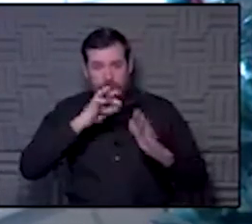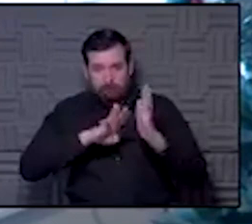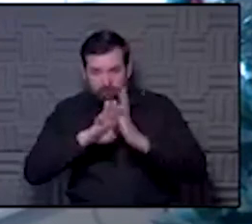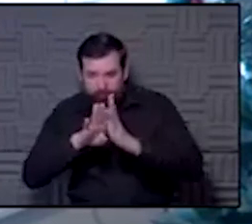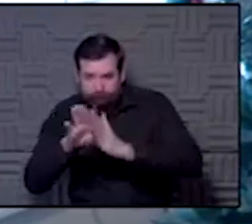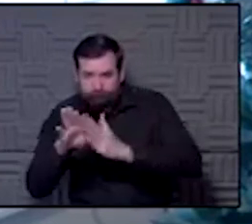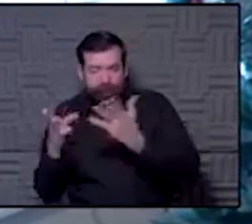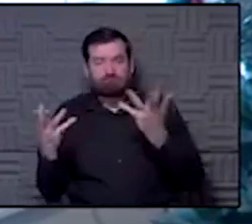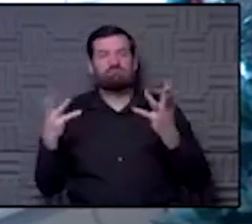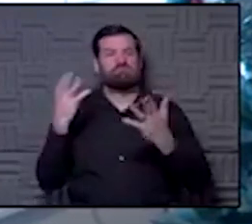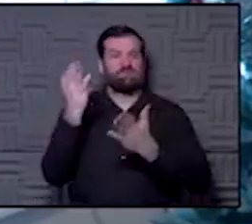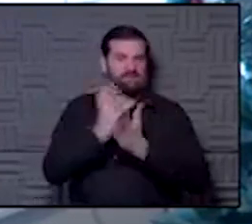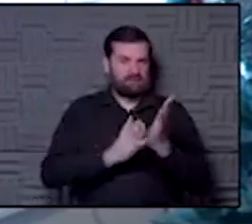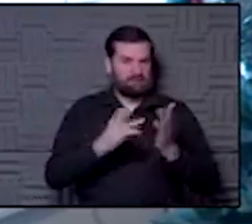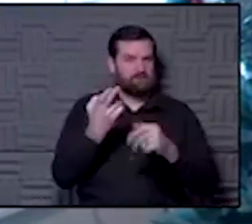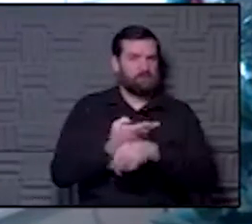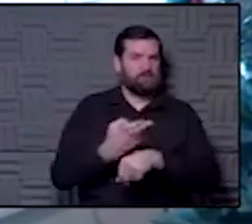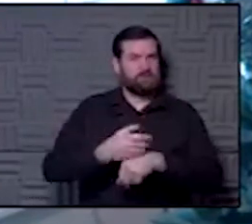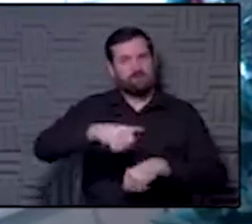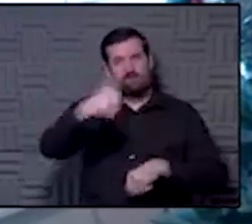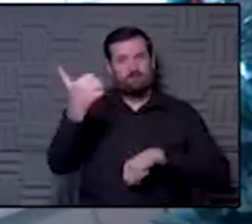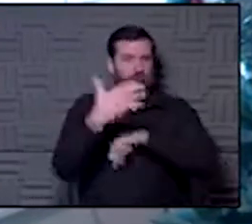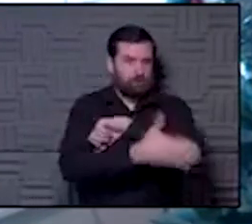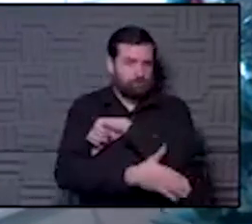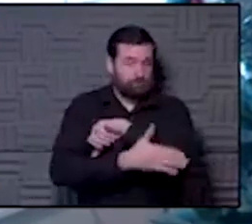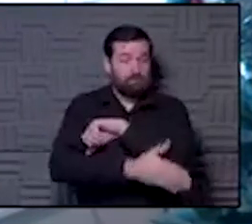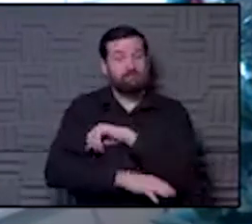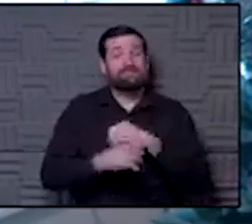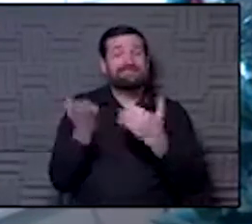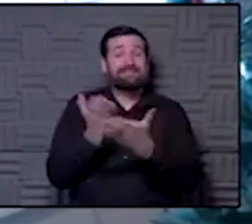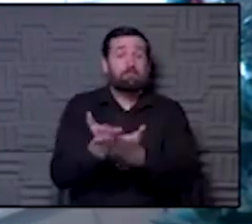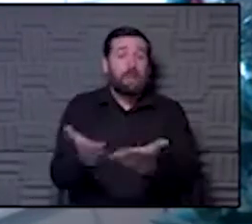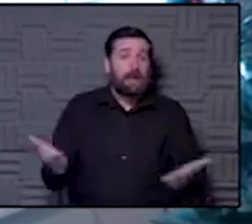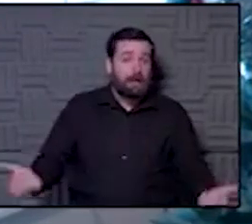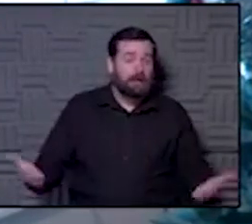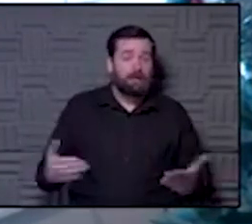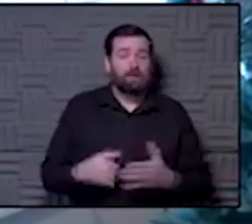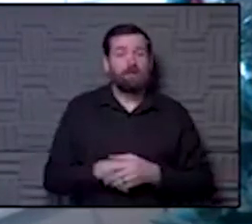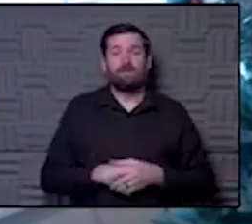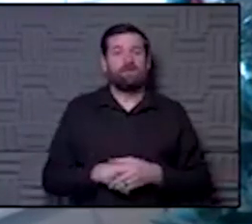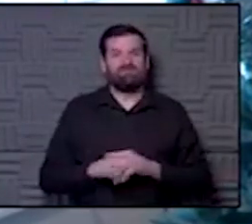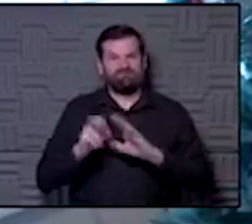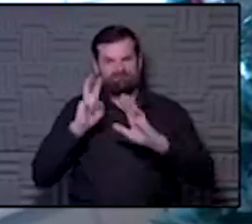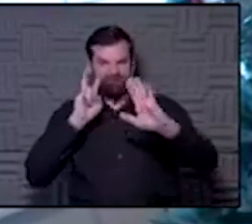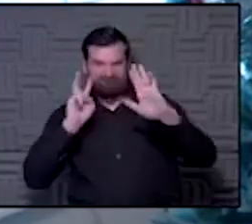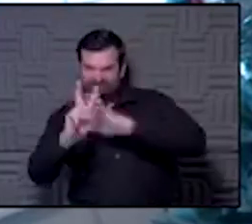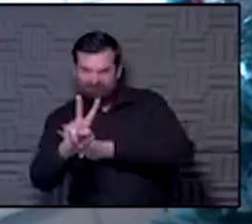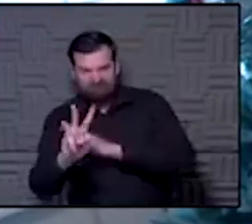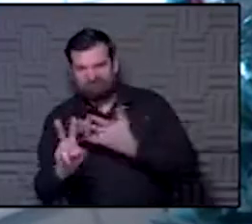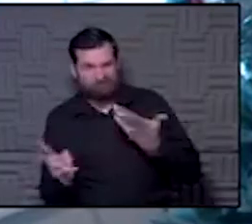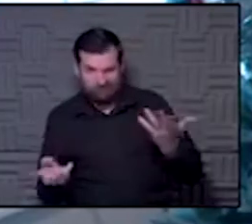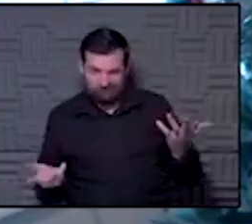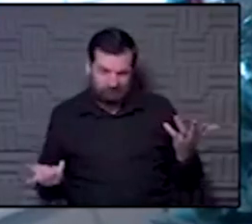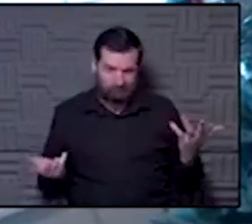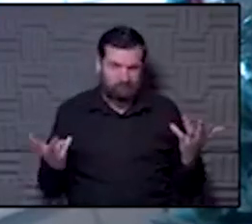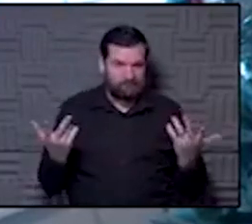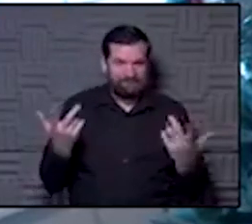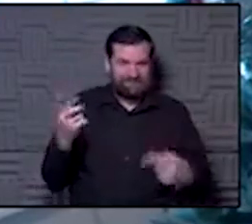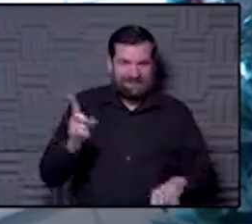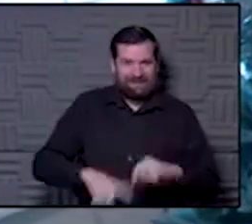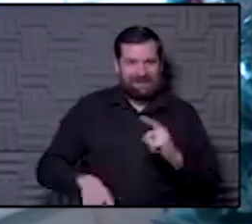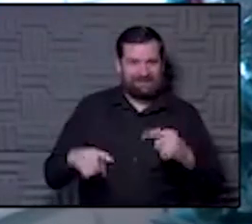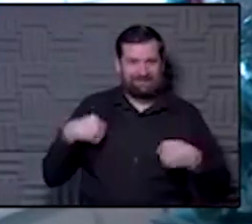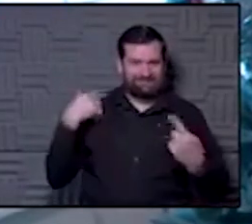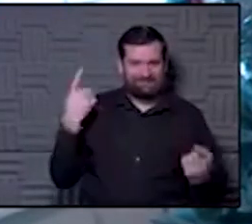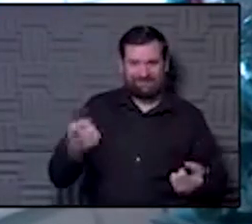used internationally. So, as far as supply goes, know, crystal balls have been in short supply for the last 12 months. But as